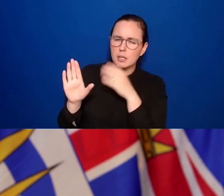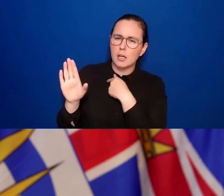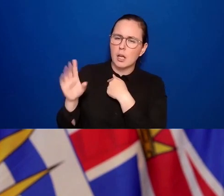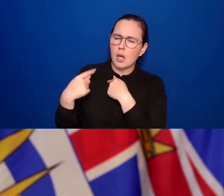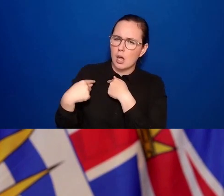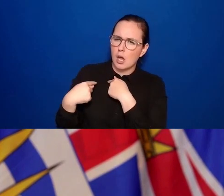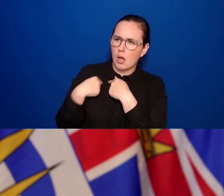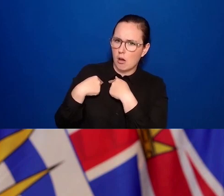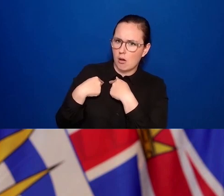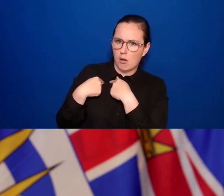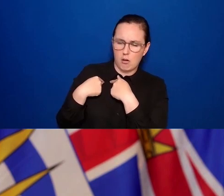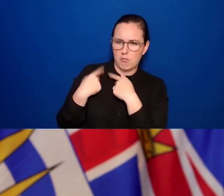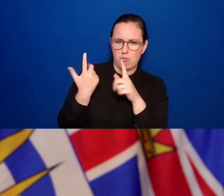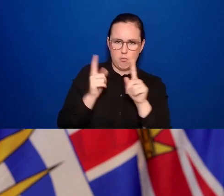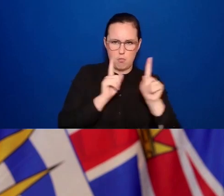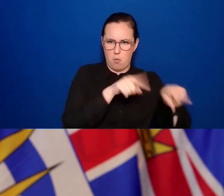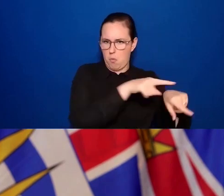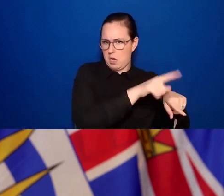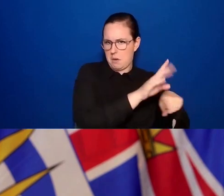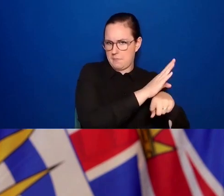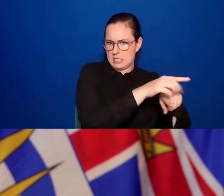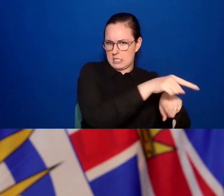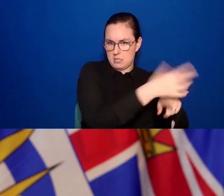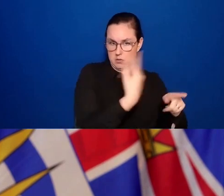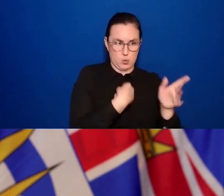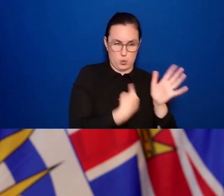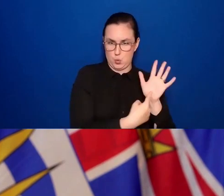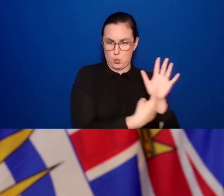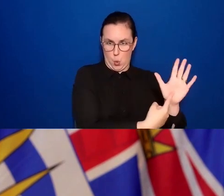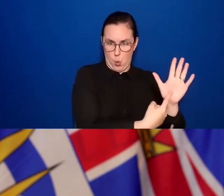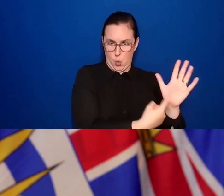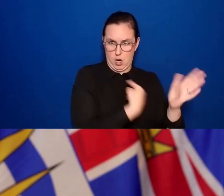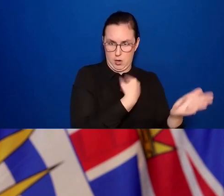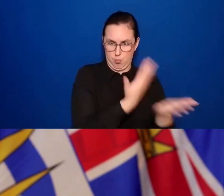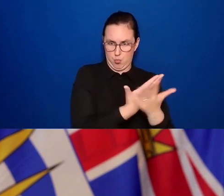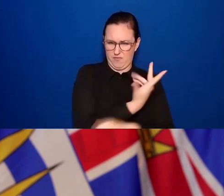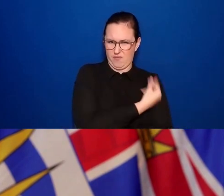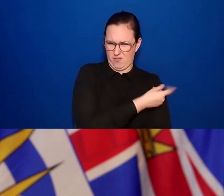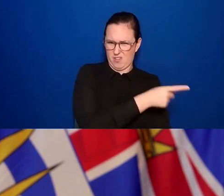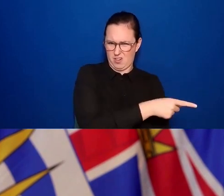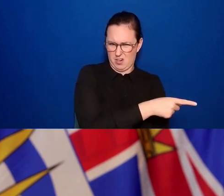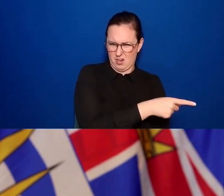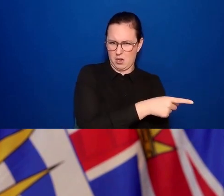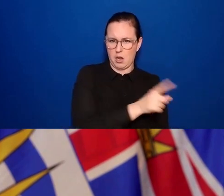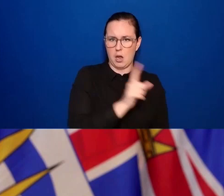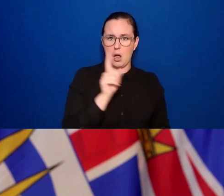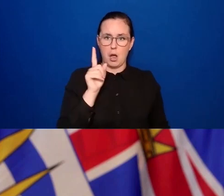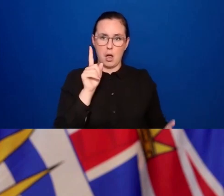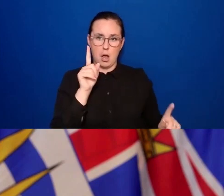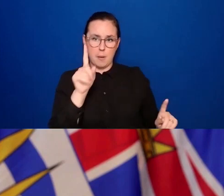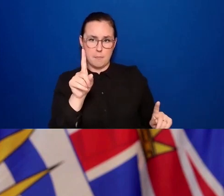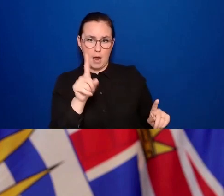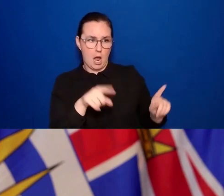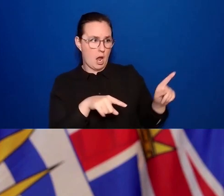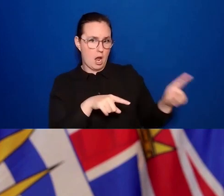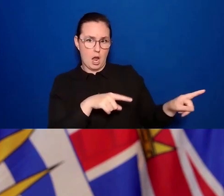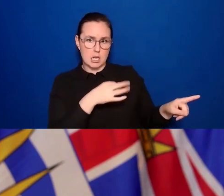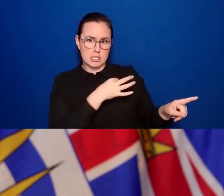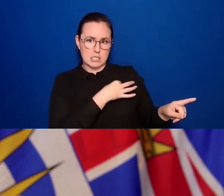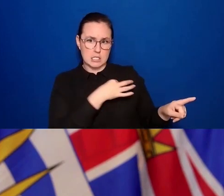will have to be vaccinated according to the dates laid out today, but not the workers in these places. Am I correct?